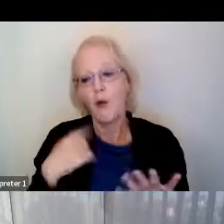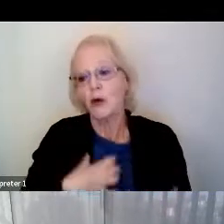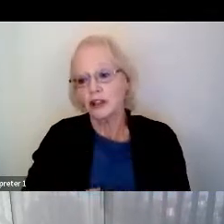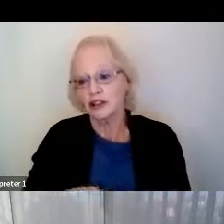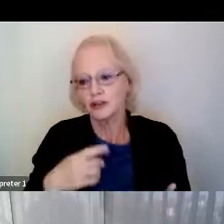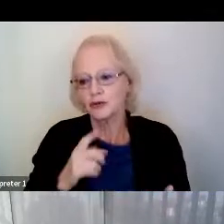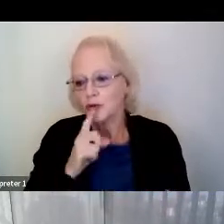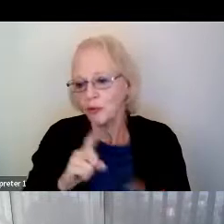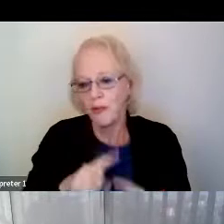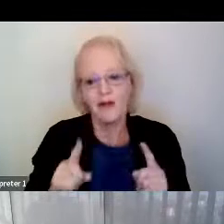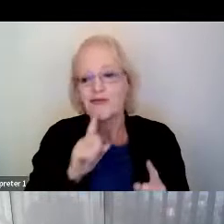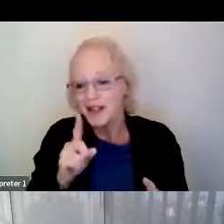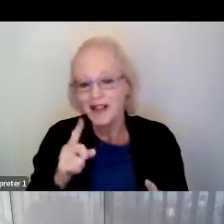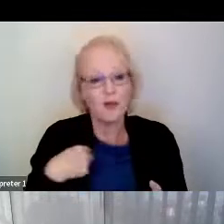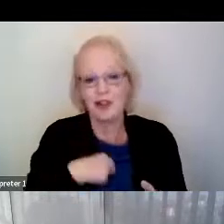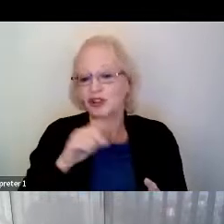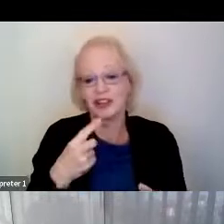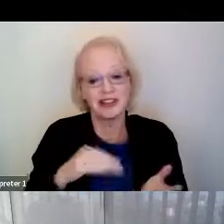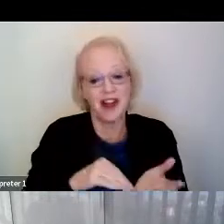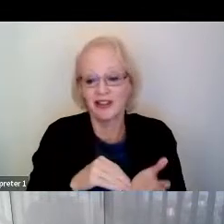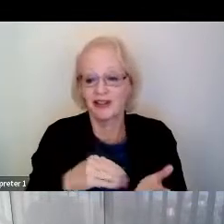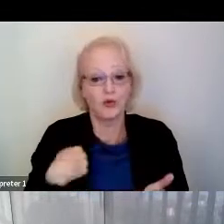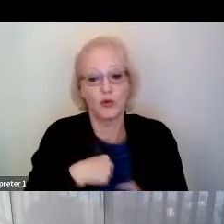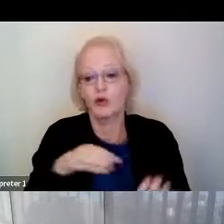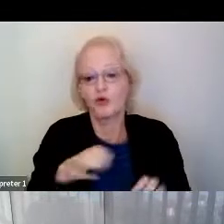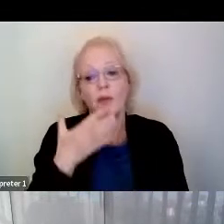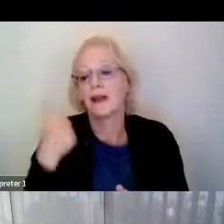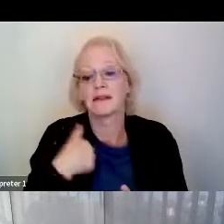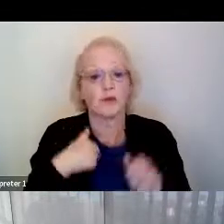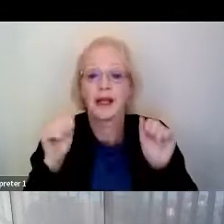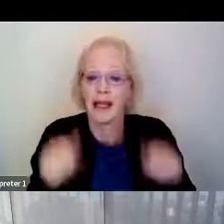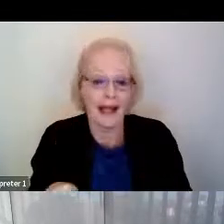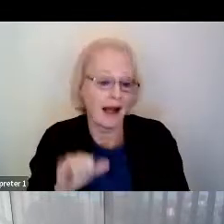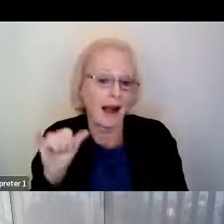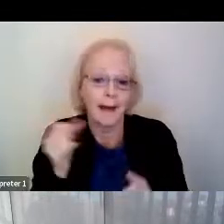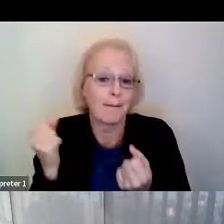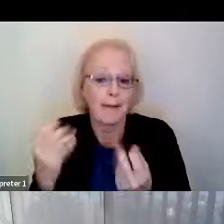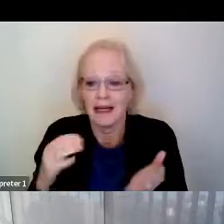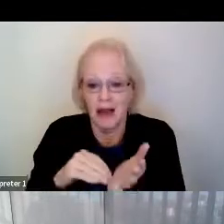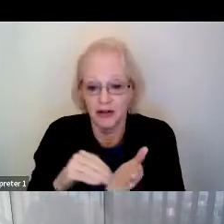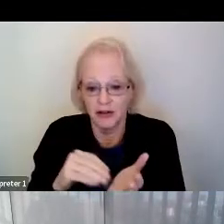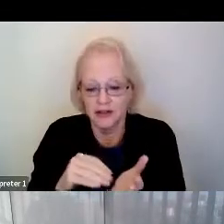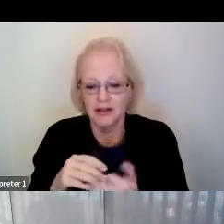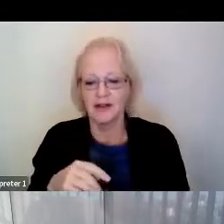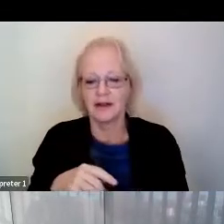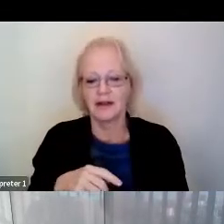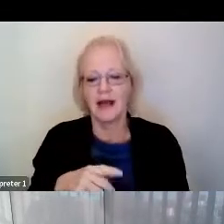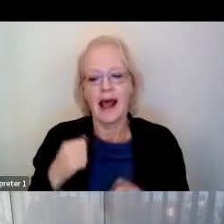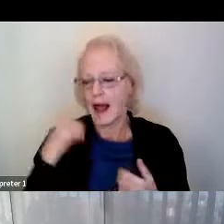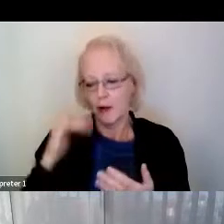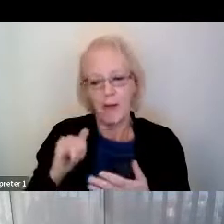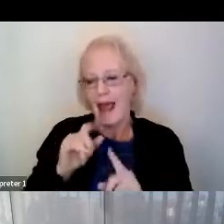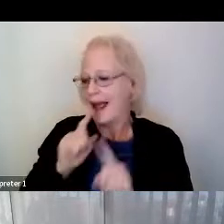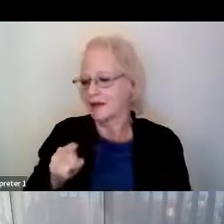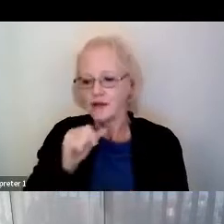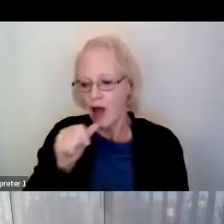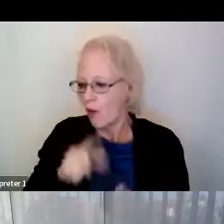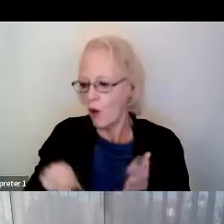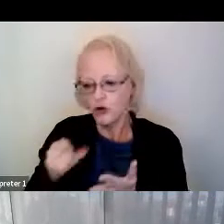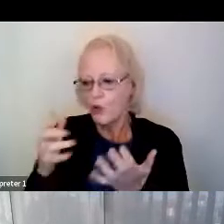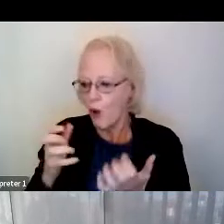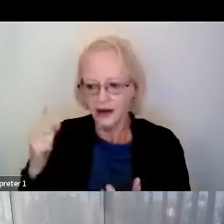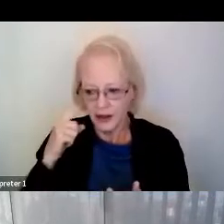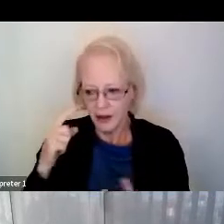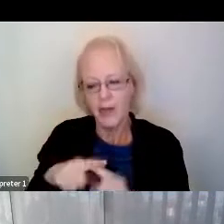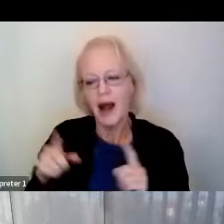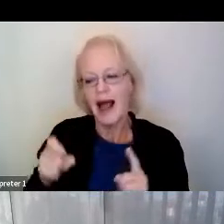doctors who are doing the best they can, like most doctors do. Look, I'm afraid my answer is not the one you wanted to hear. But I have to